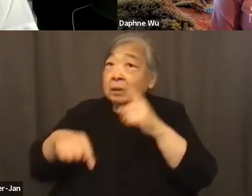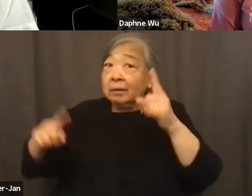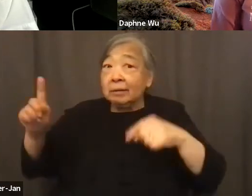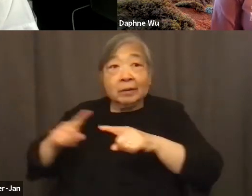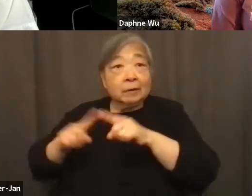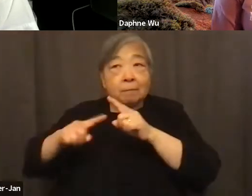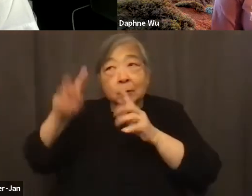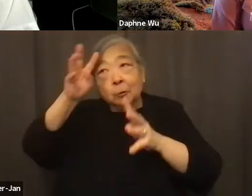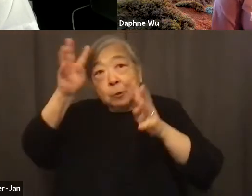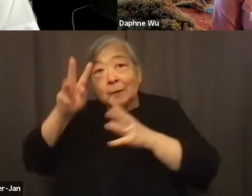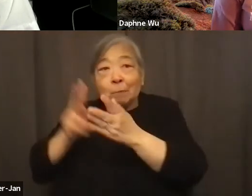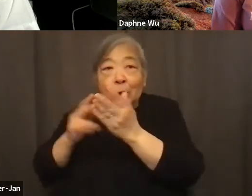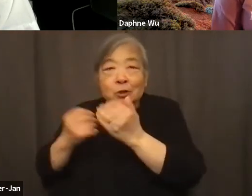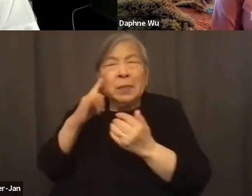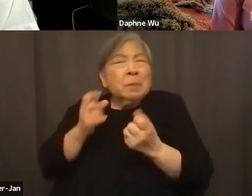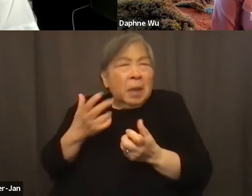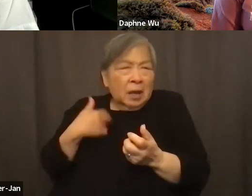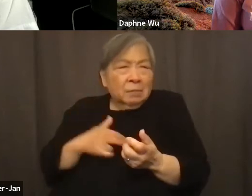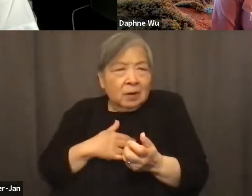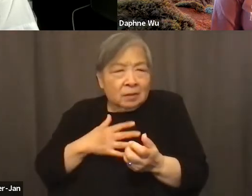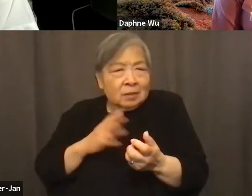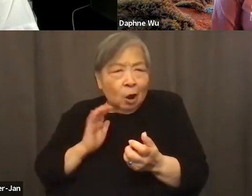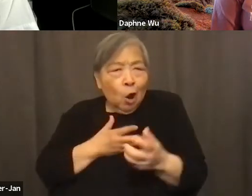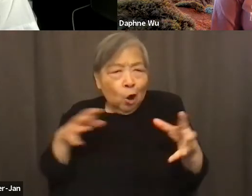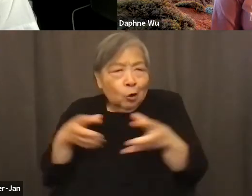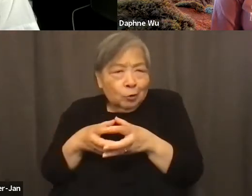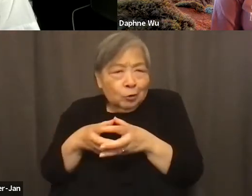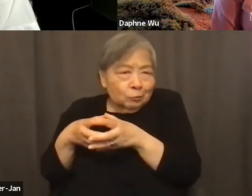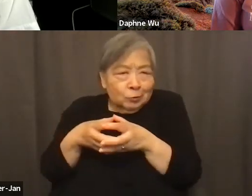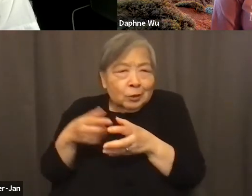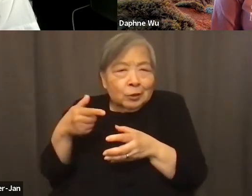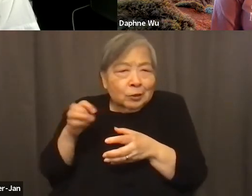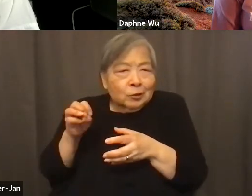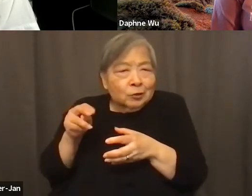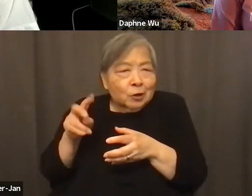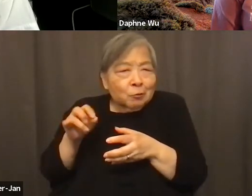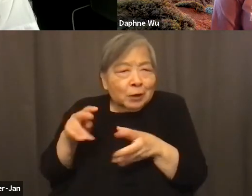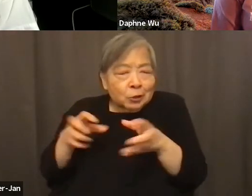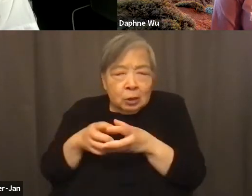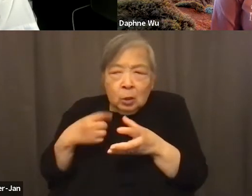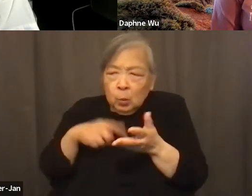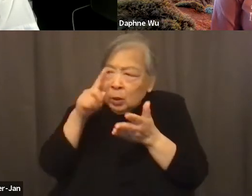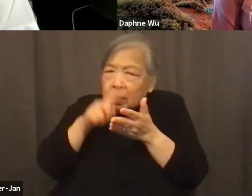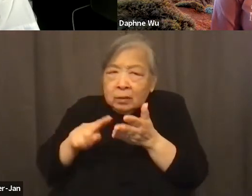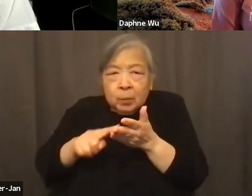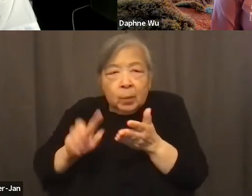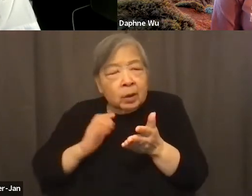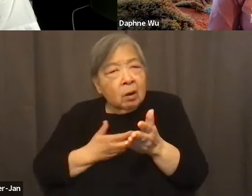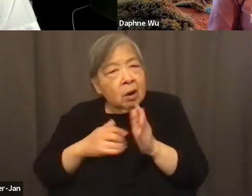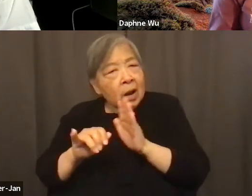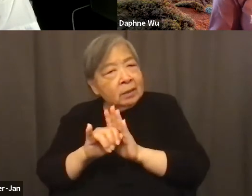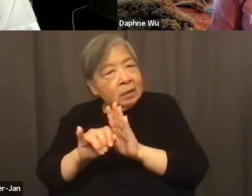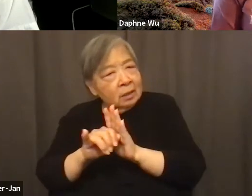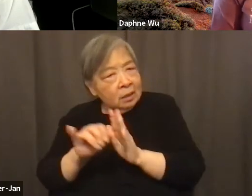I think a lot of us in our generation, you know, we're exploring our identity as well, our